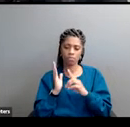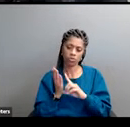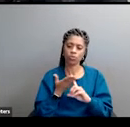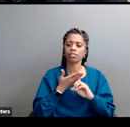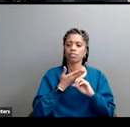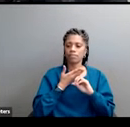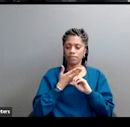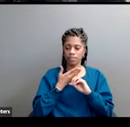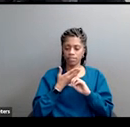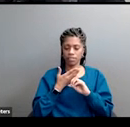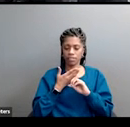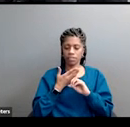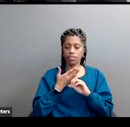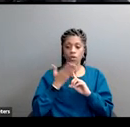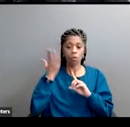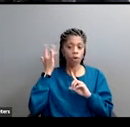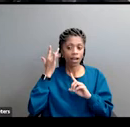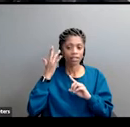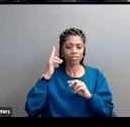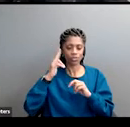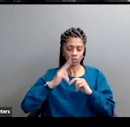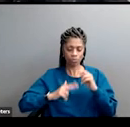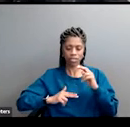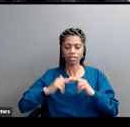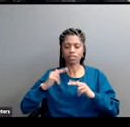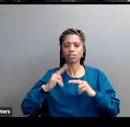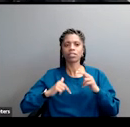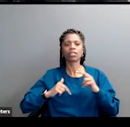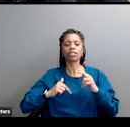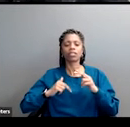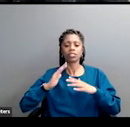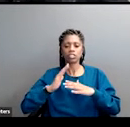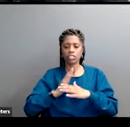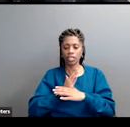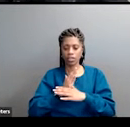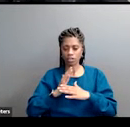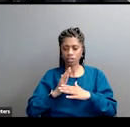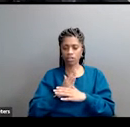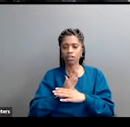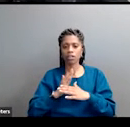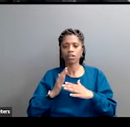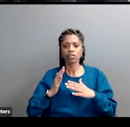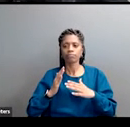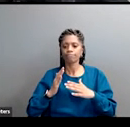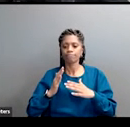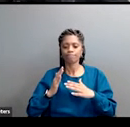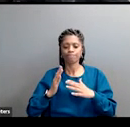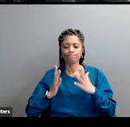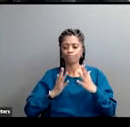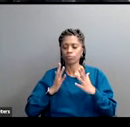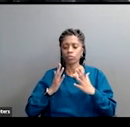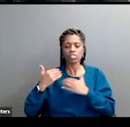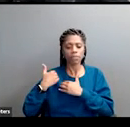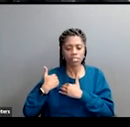build a set a sense of shared responsibility of linked fate of of cross-racial